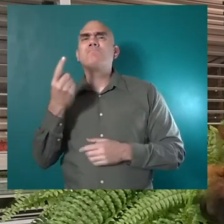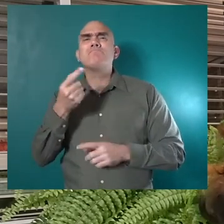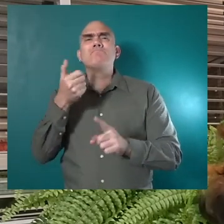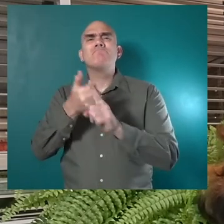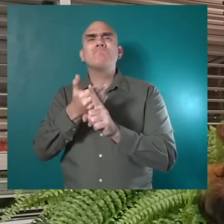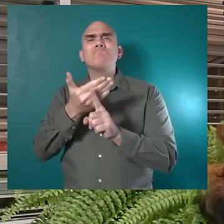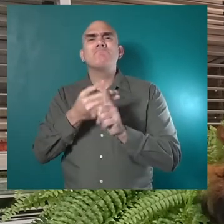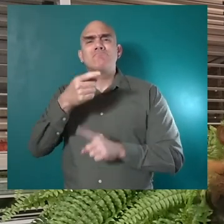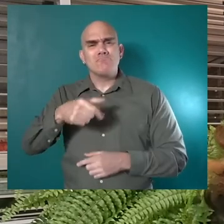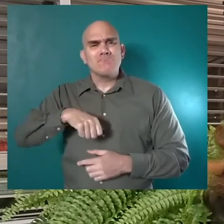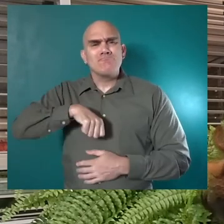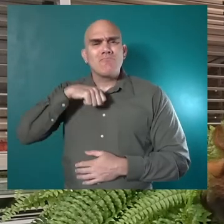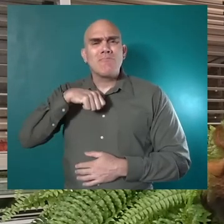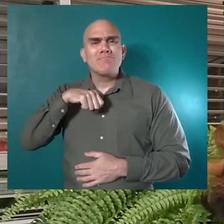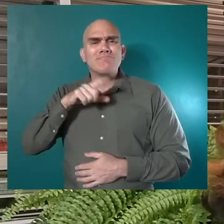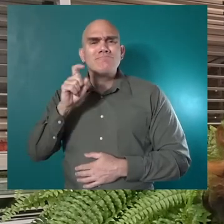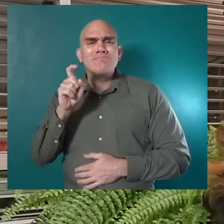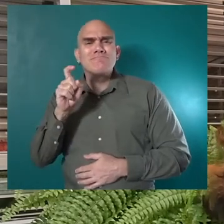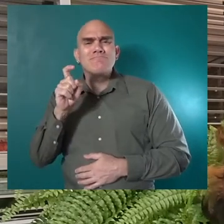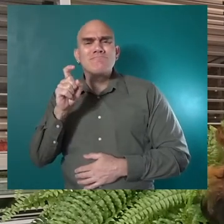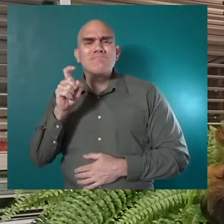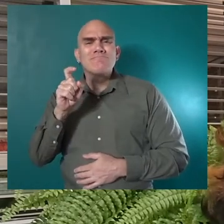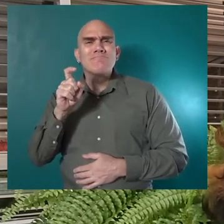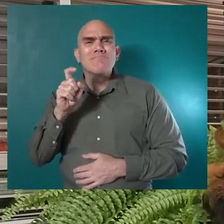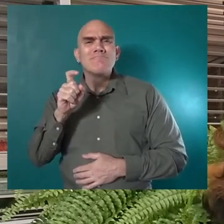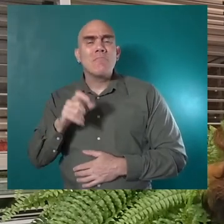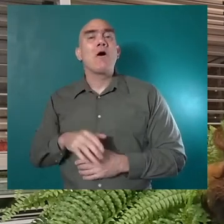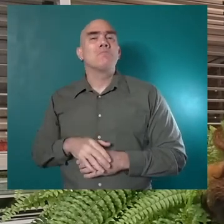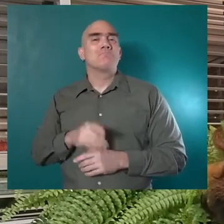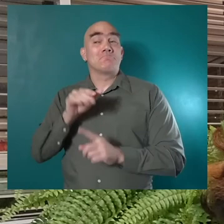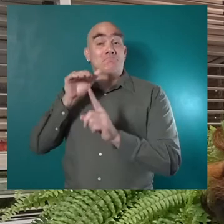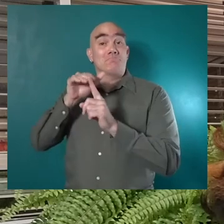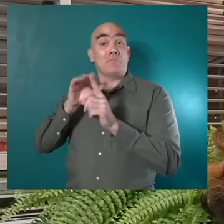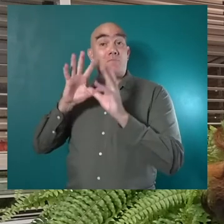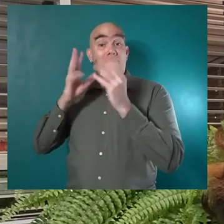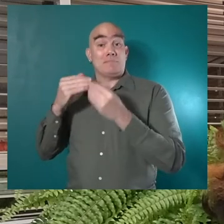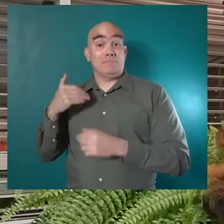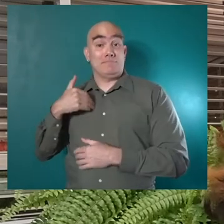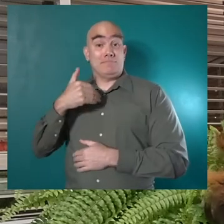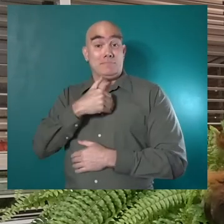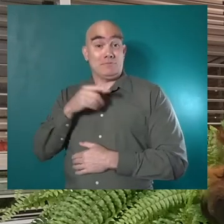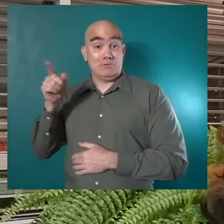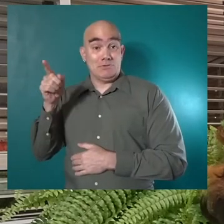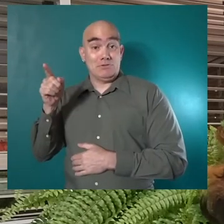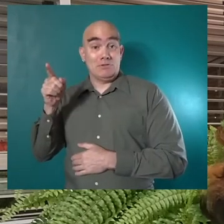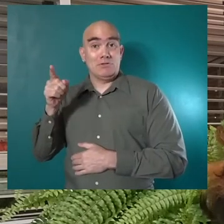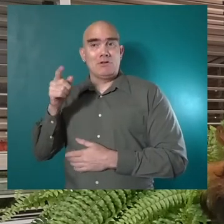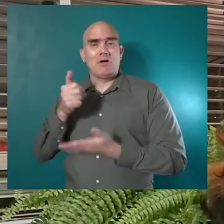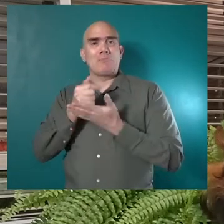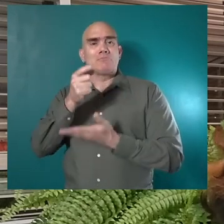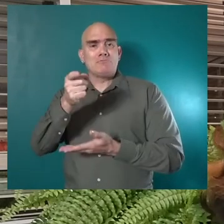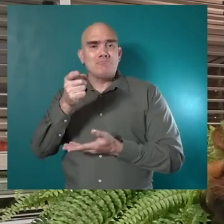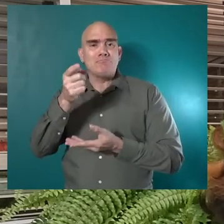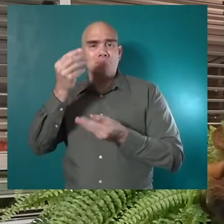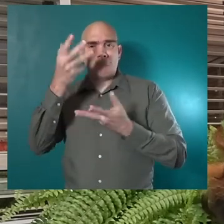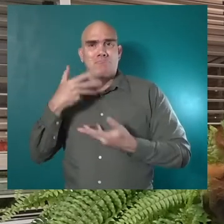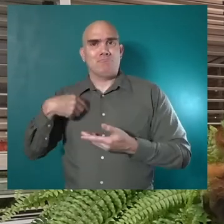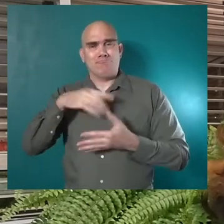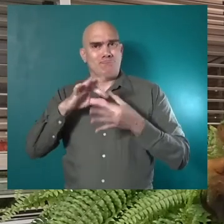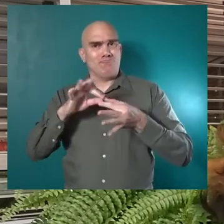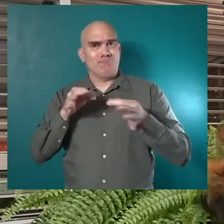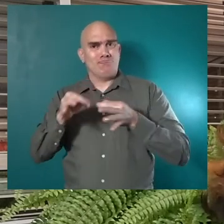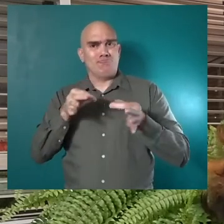What is something about you that you are proud of? Ask a family member